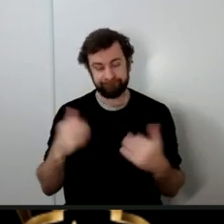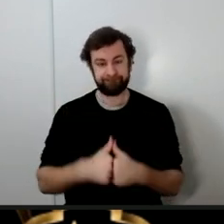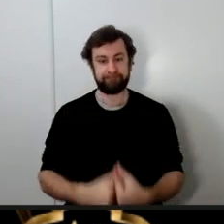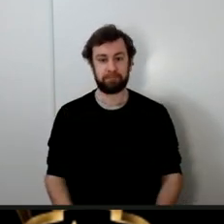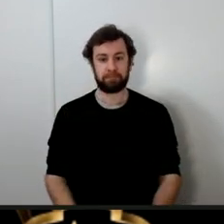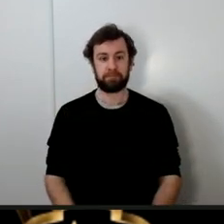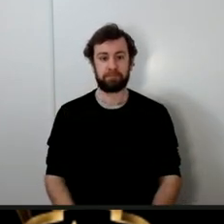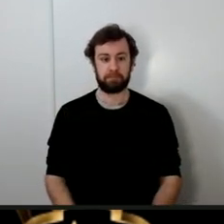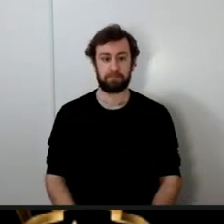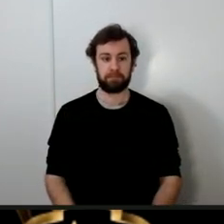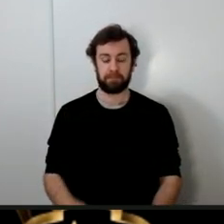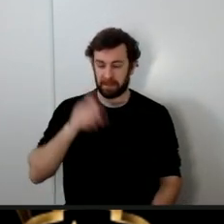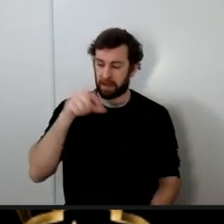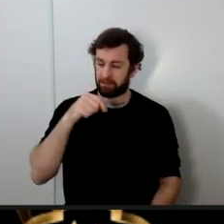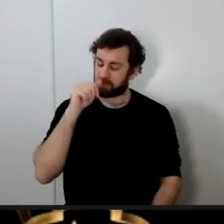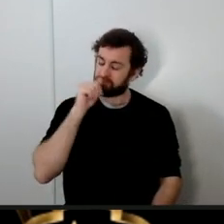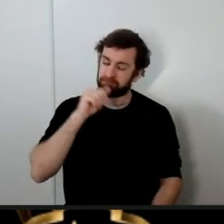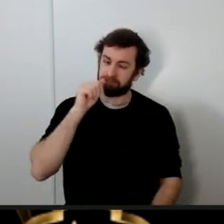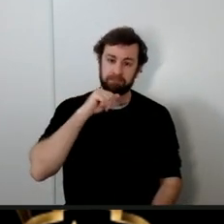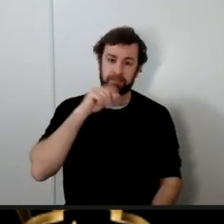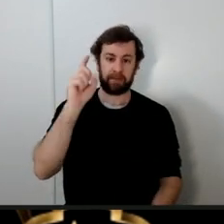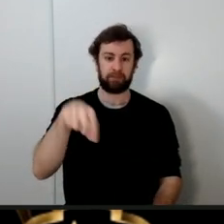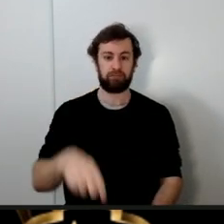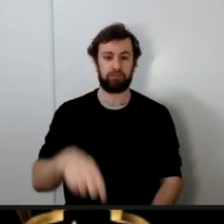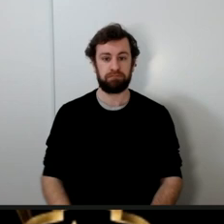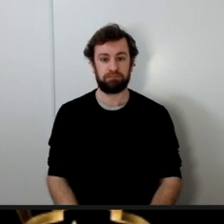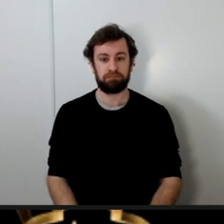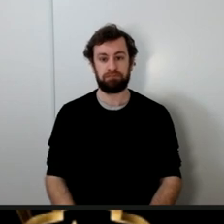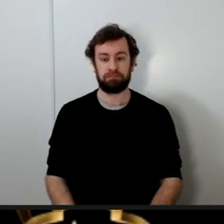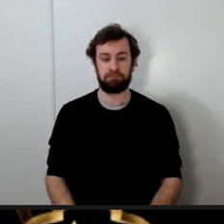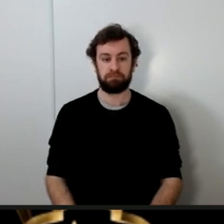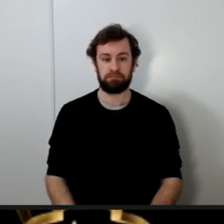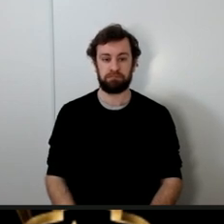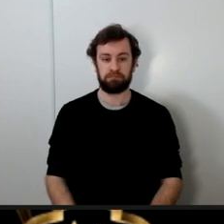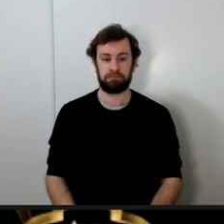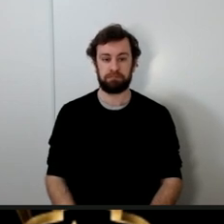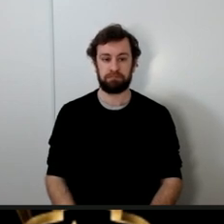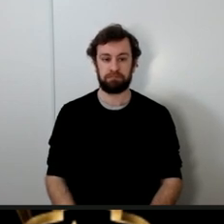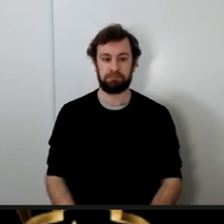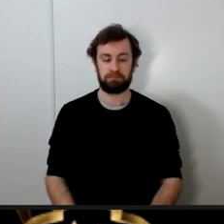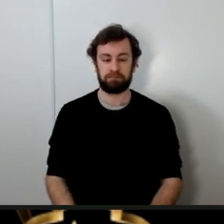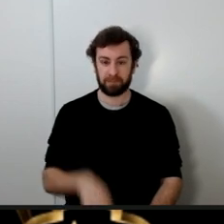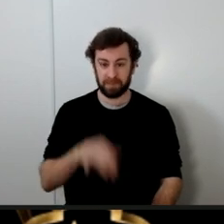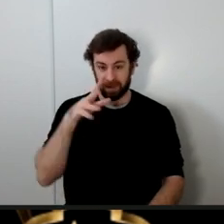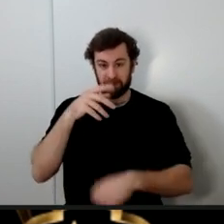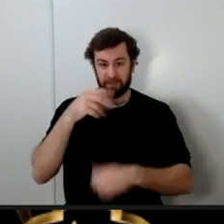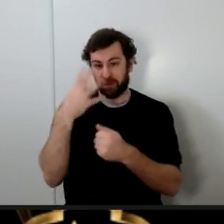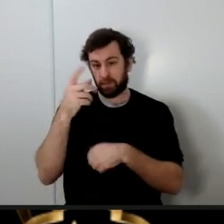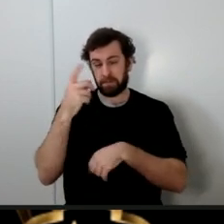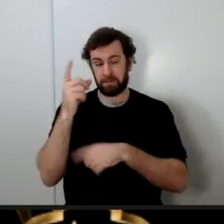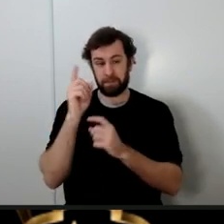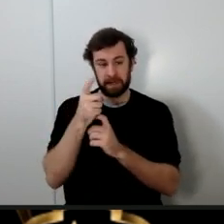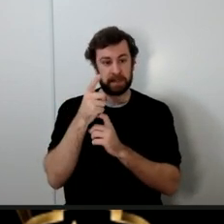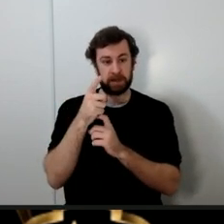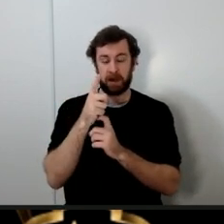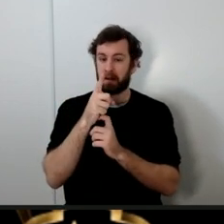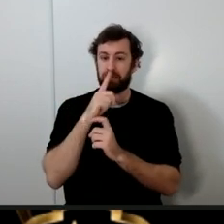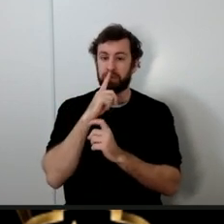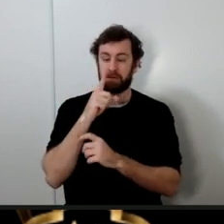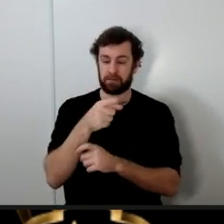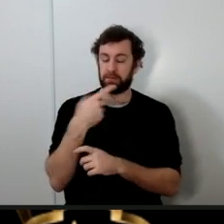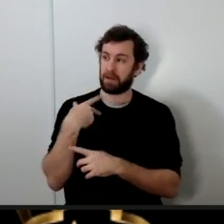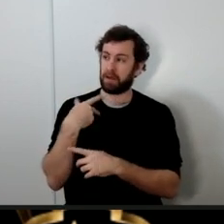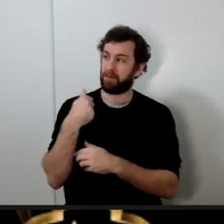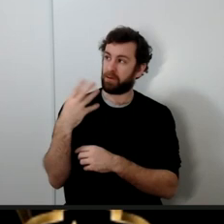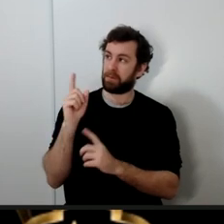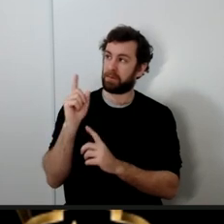Abideen had to be patient Imam Ali Ibn Abi Talib in those first few minutes yes he was instructed by God